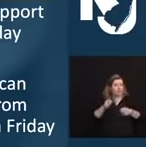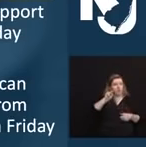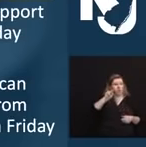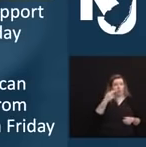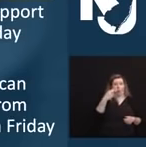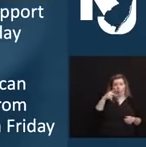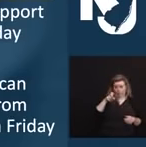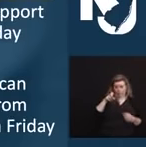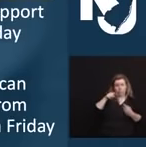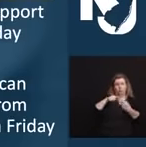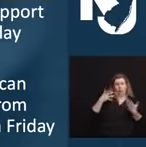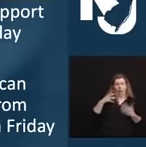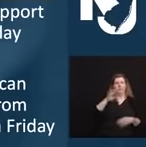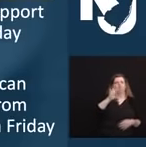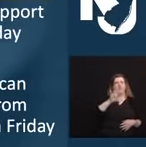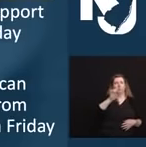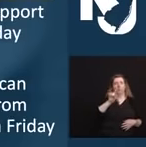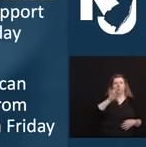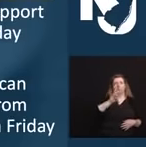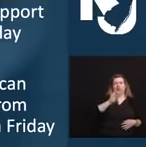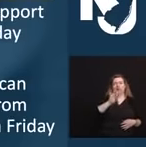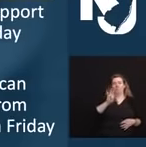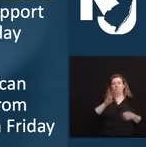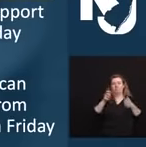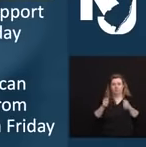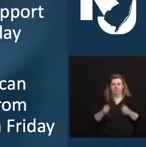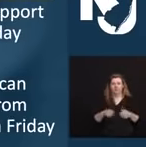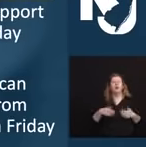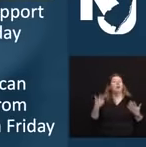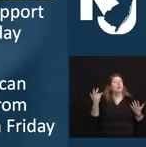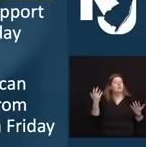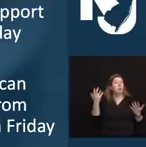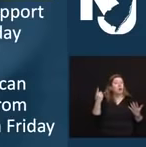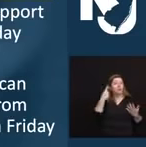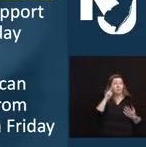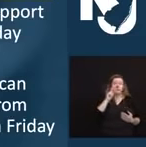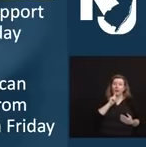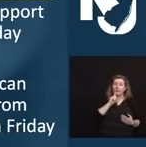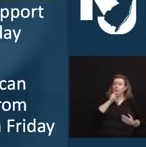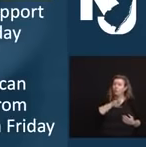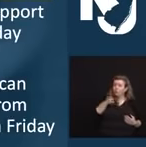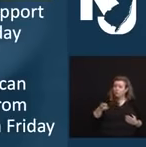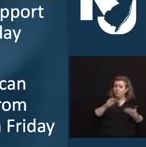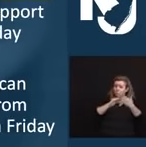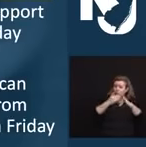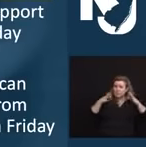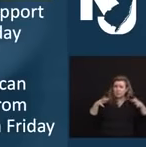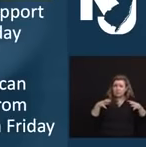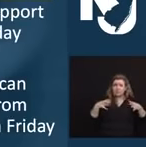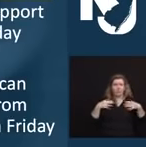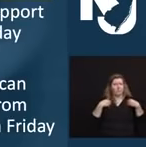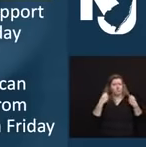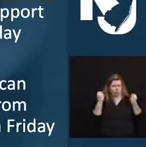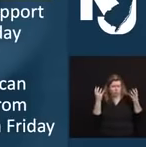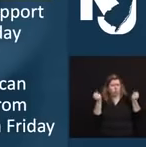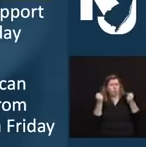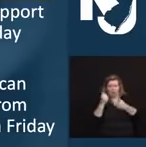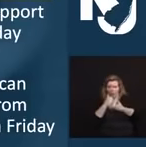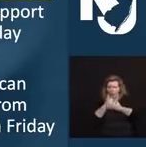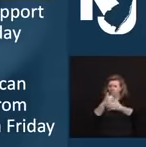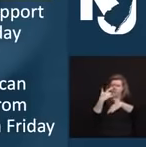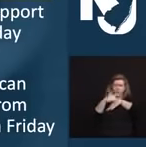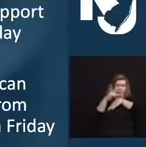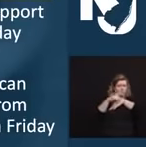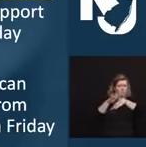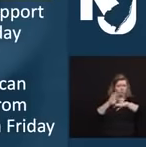for the deaf and hard of hearing, mental health assistance in American Sign Language is also available